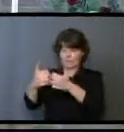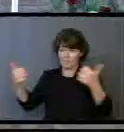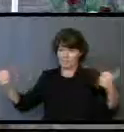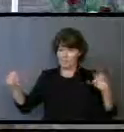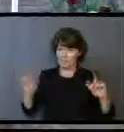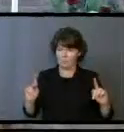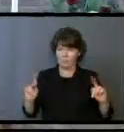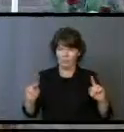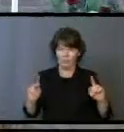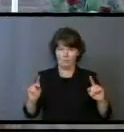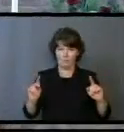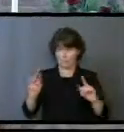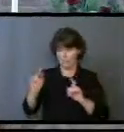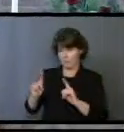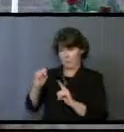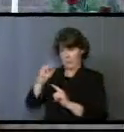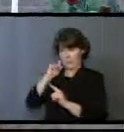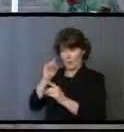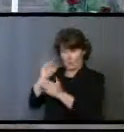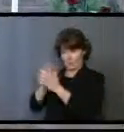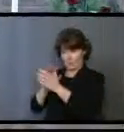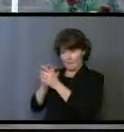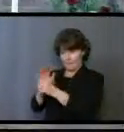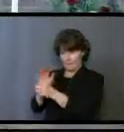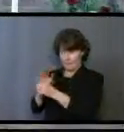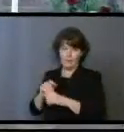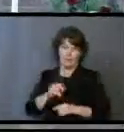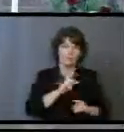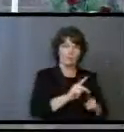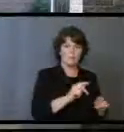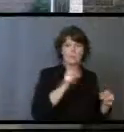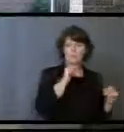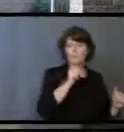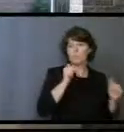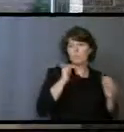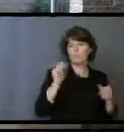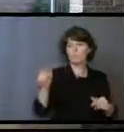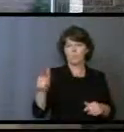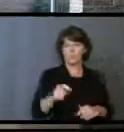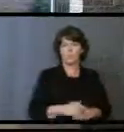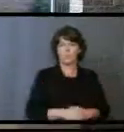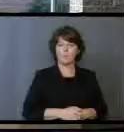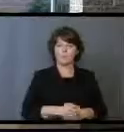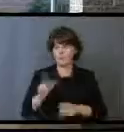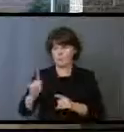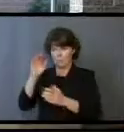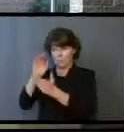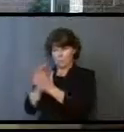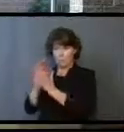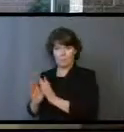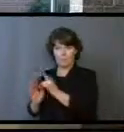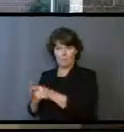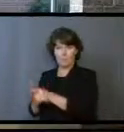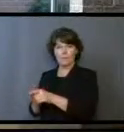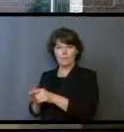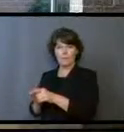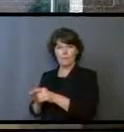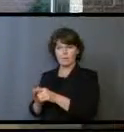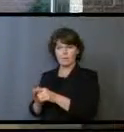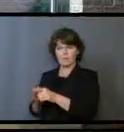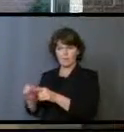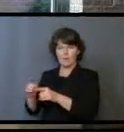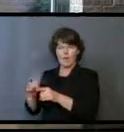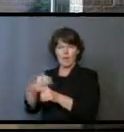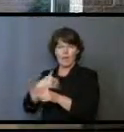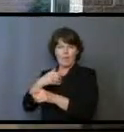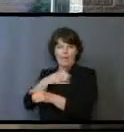those who hear and believe, and those who reject Him. For those who believe, the Word is the power of God